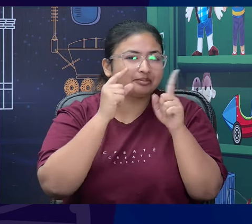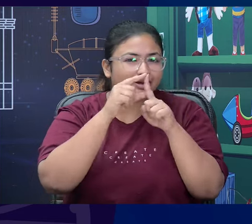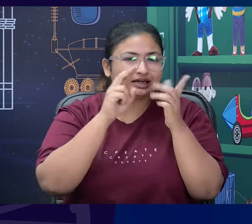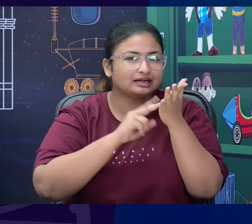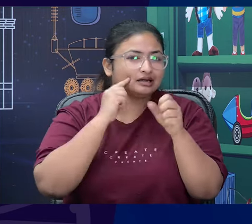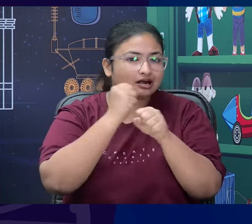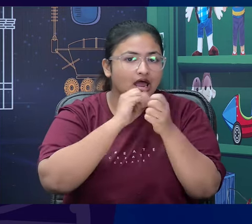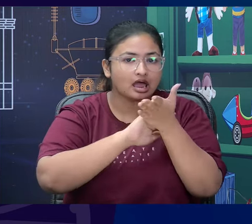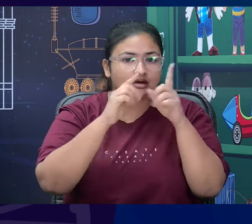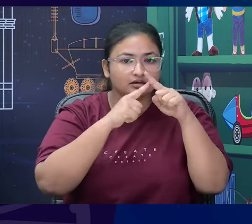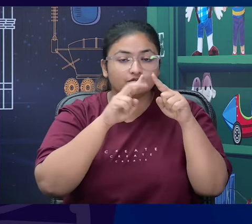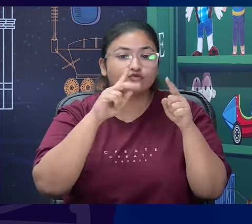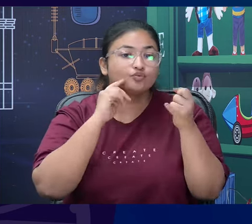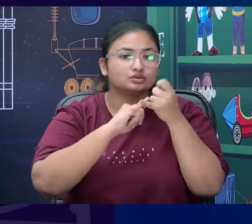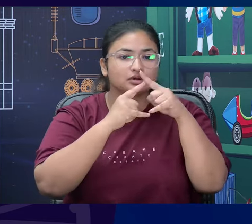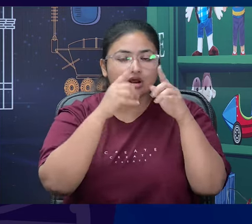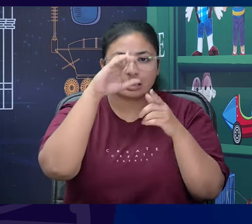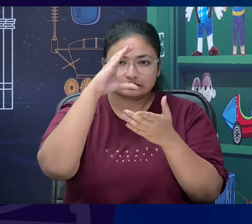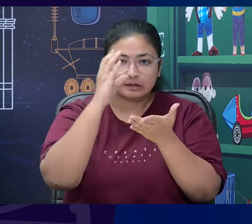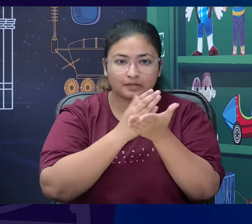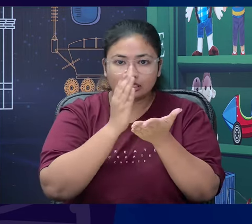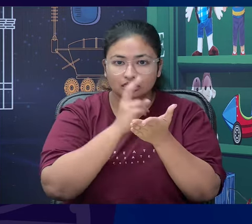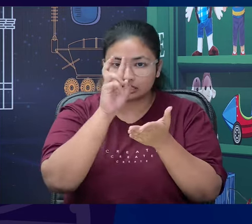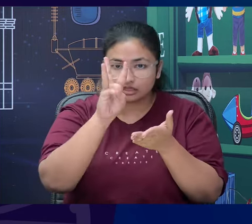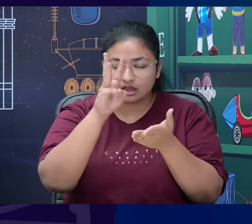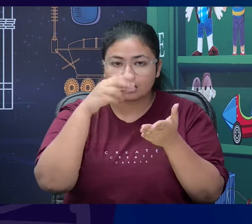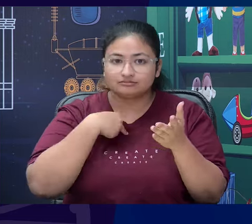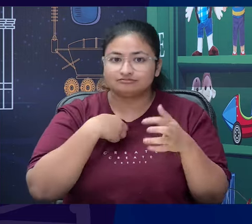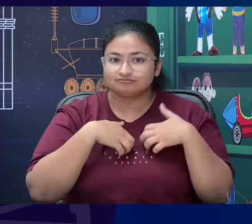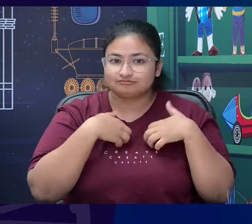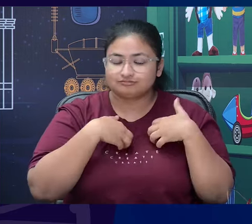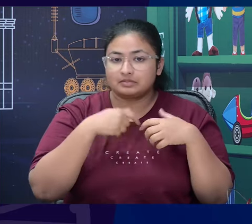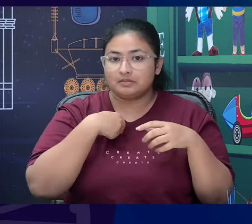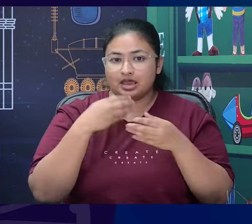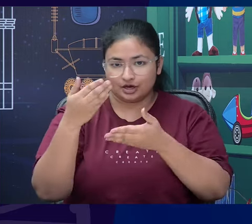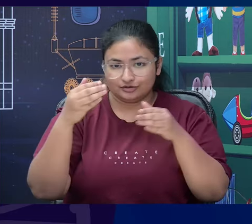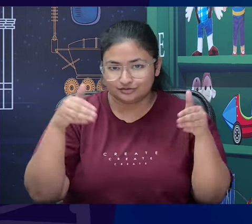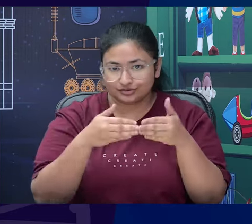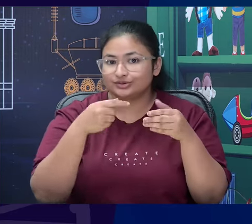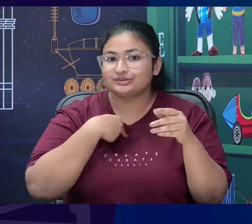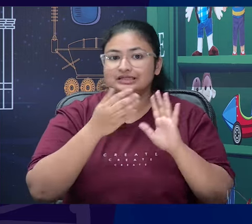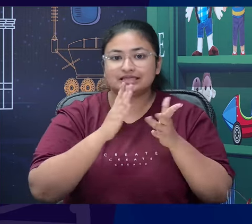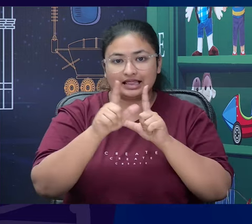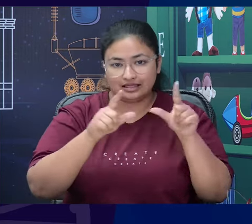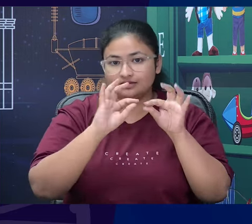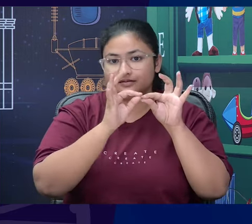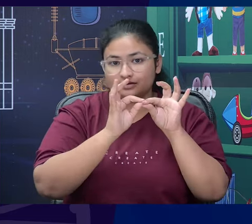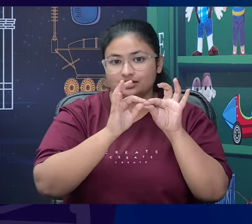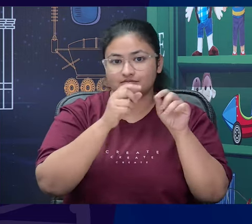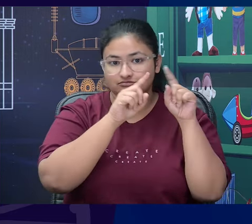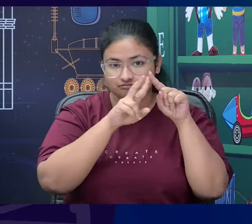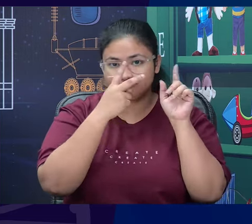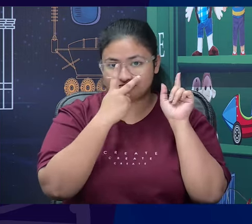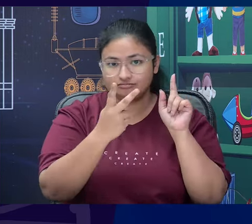this entire chapter. Let me please introduce you to our sign language interpreter whom you can see on your screens